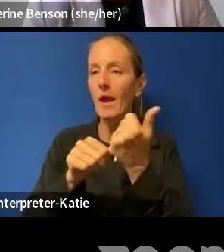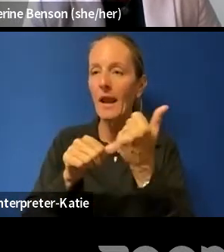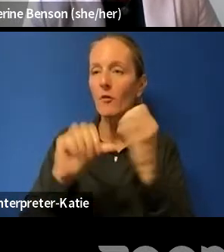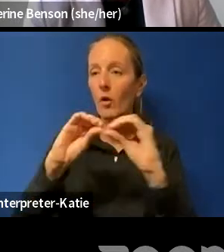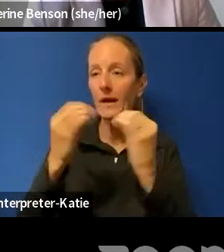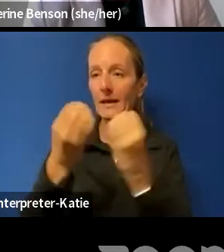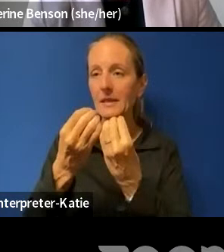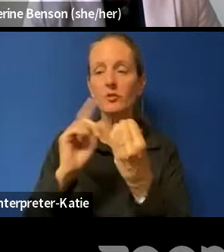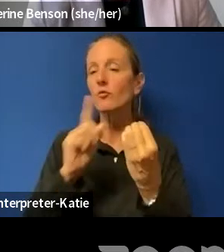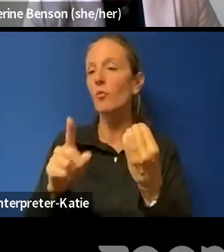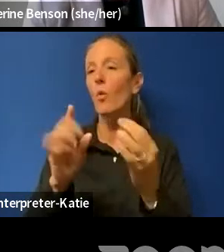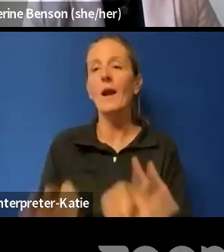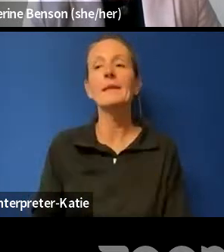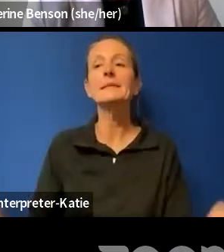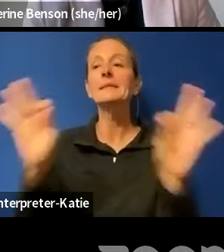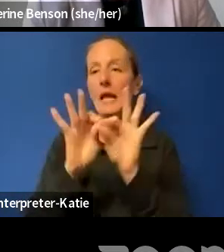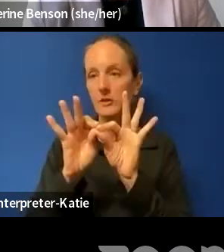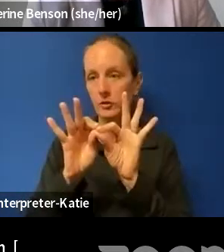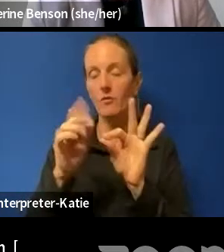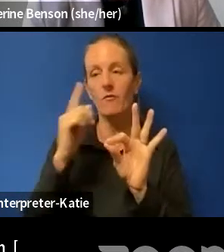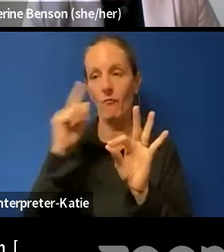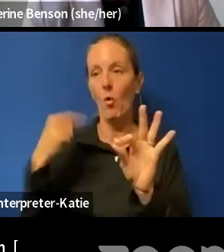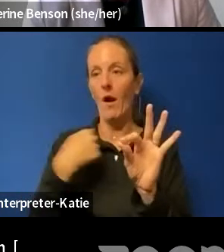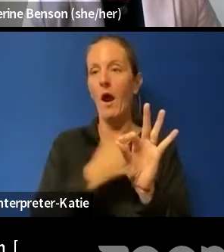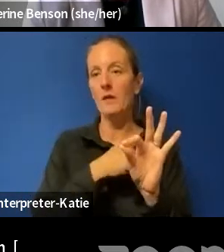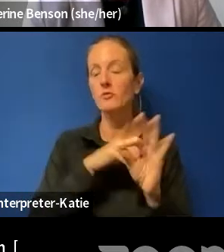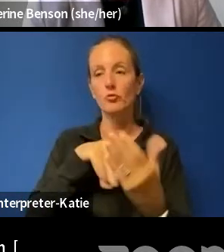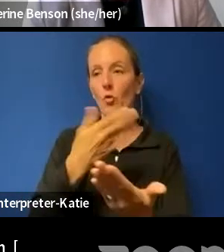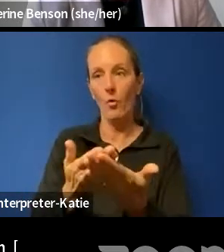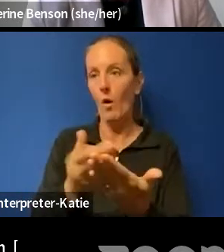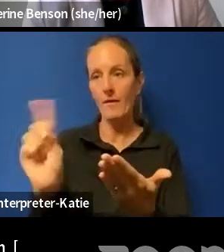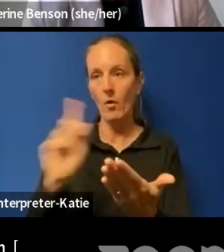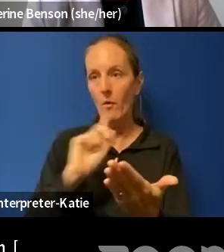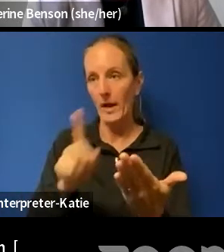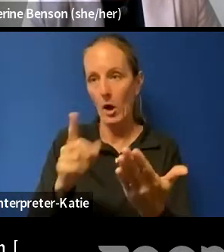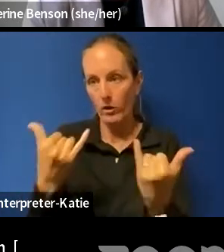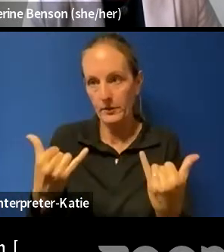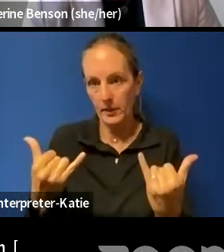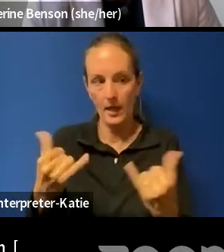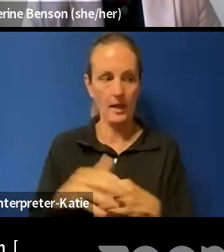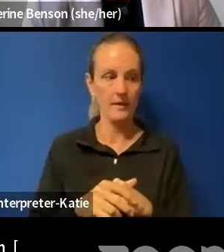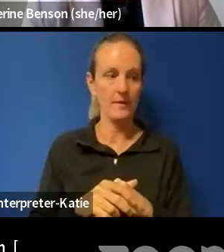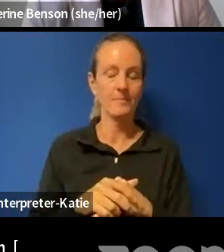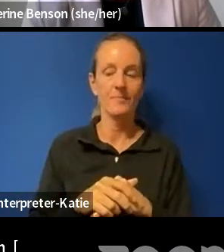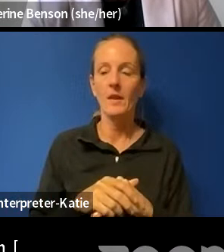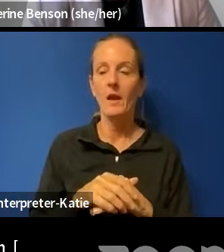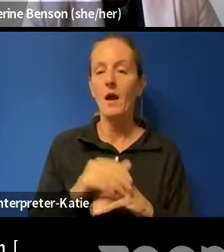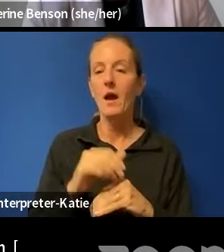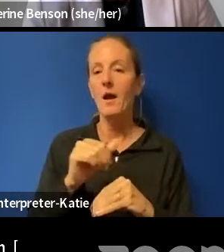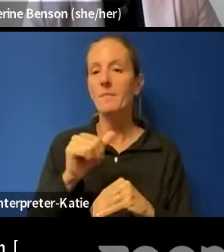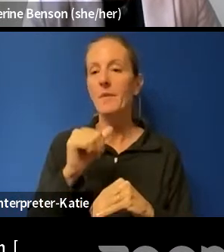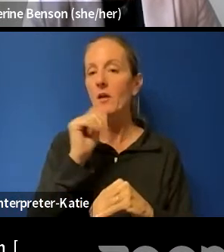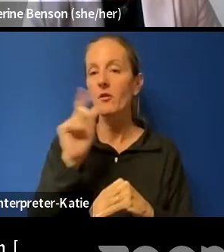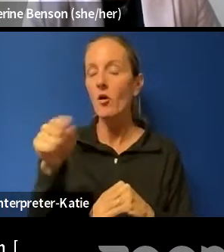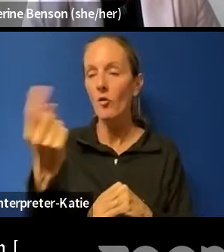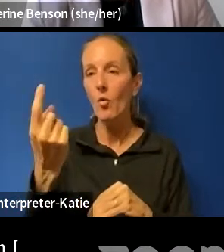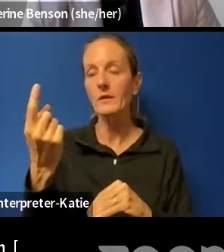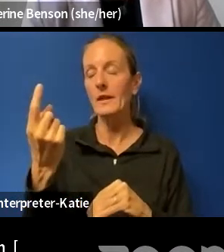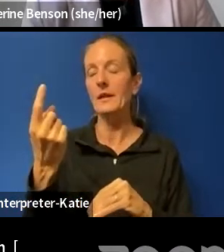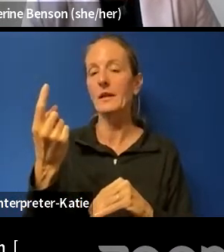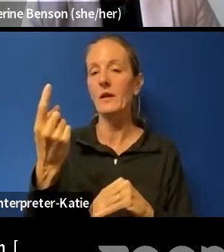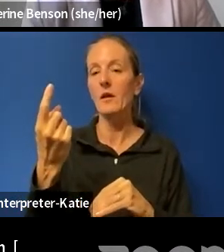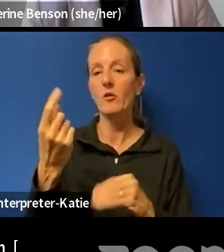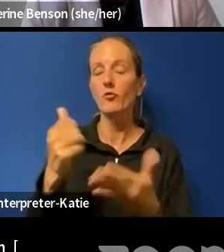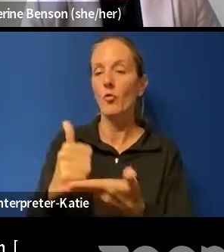in our ability to get where we are today. Um, not only in, in, in, in, drafting the act and doing all of that advocacy work, but,